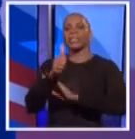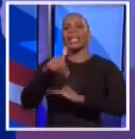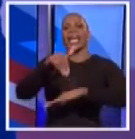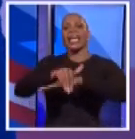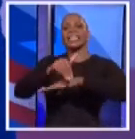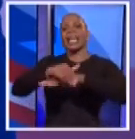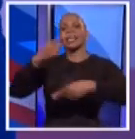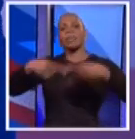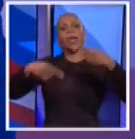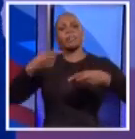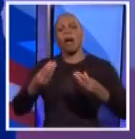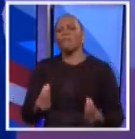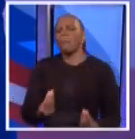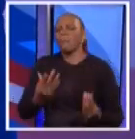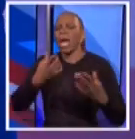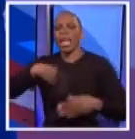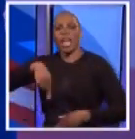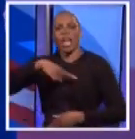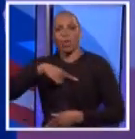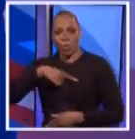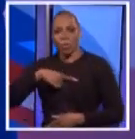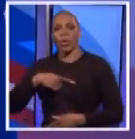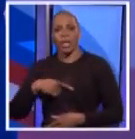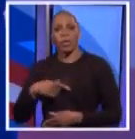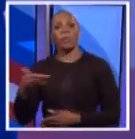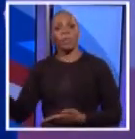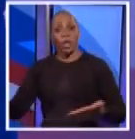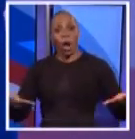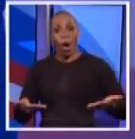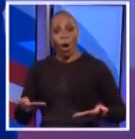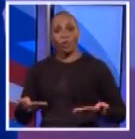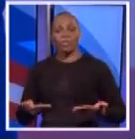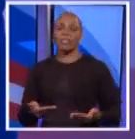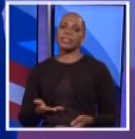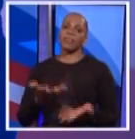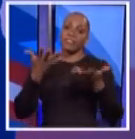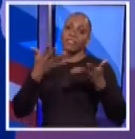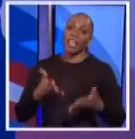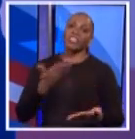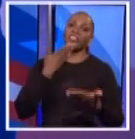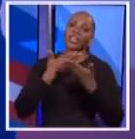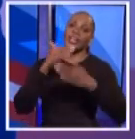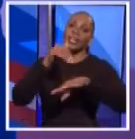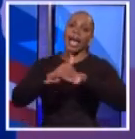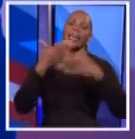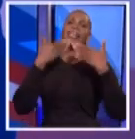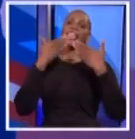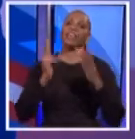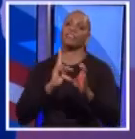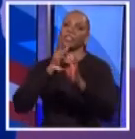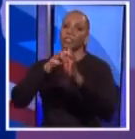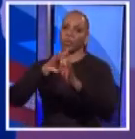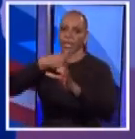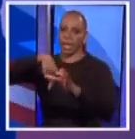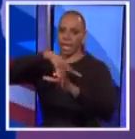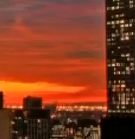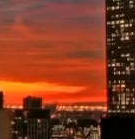is just one of many that we're hosting this election season. That's it for now. We'd like to say good night and thank you for joining us.